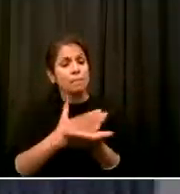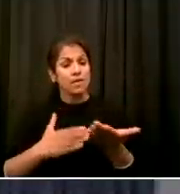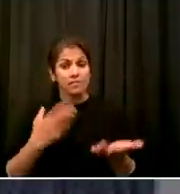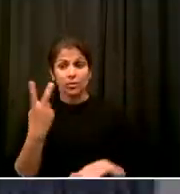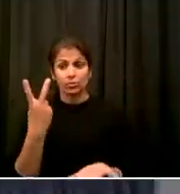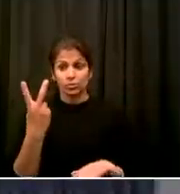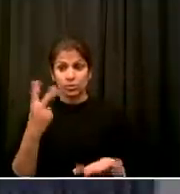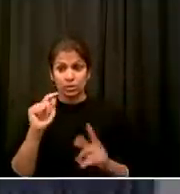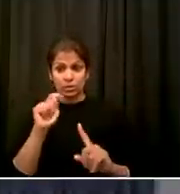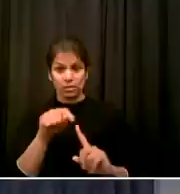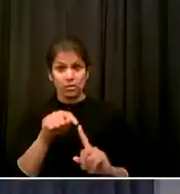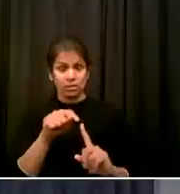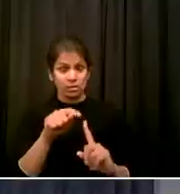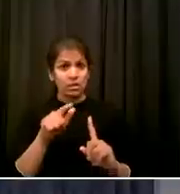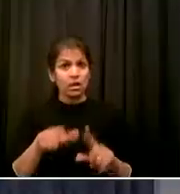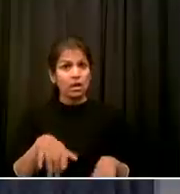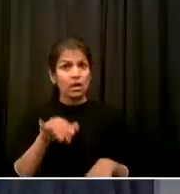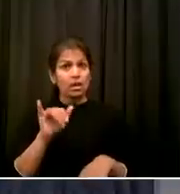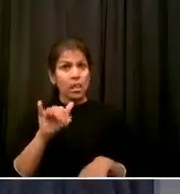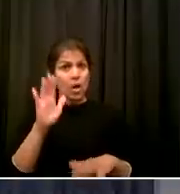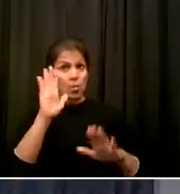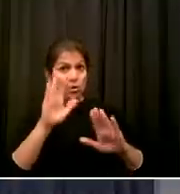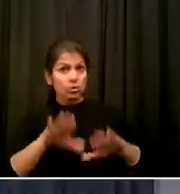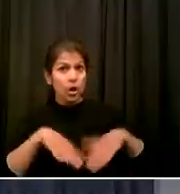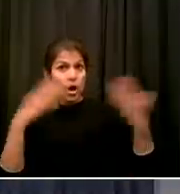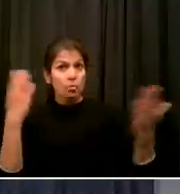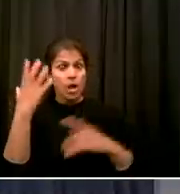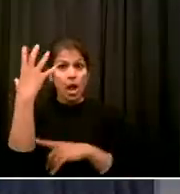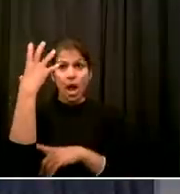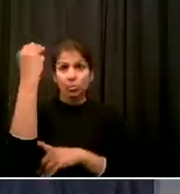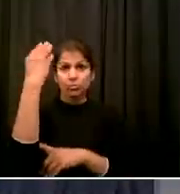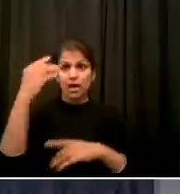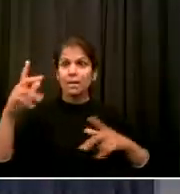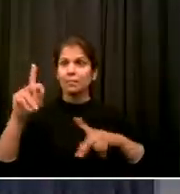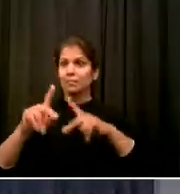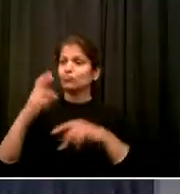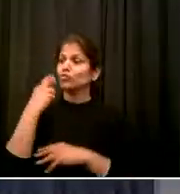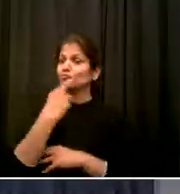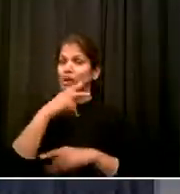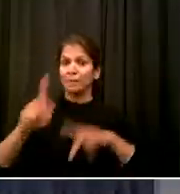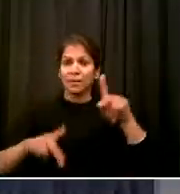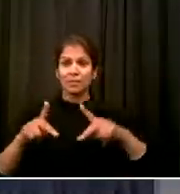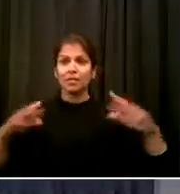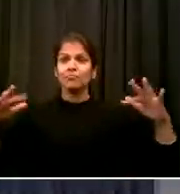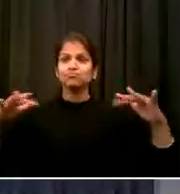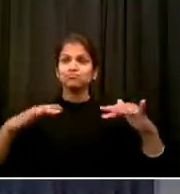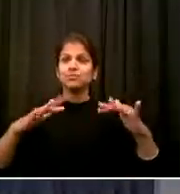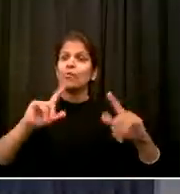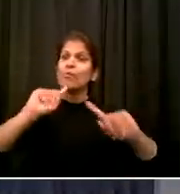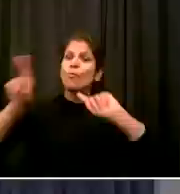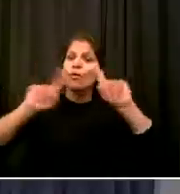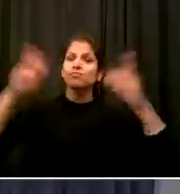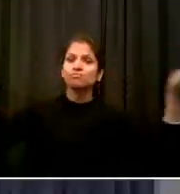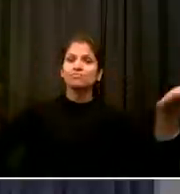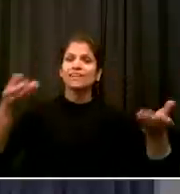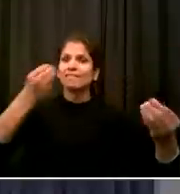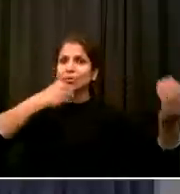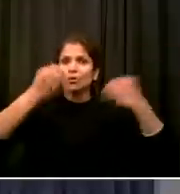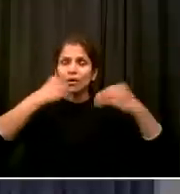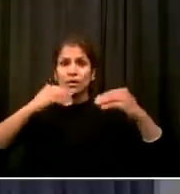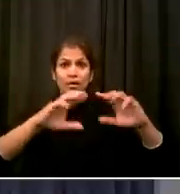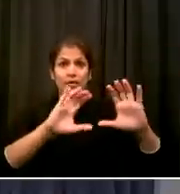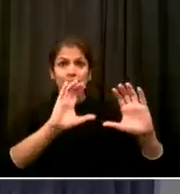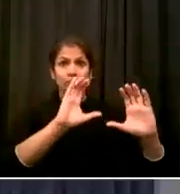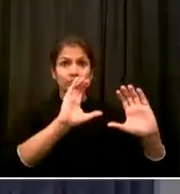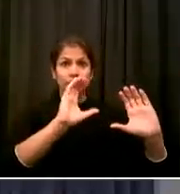have gatherings up to ten people But, you know, for people who are concerned about staying safe Is it safe at this